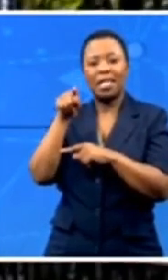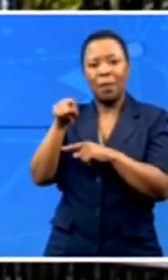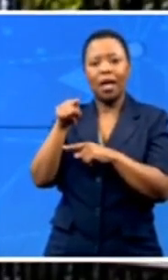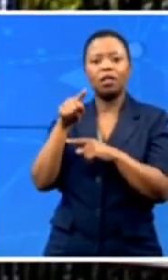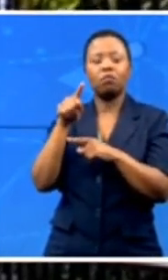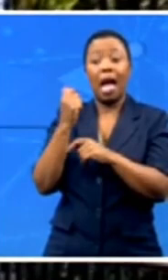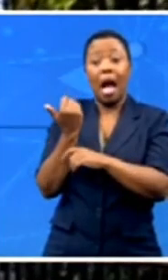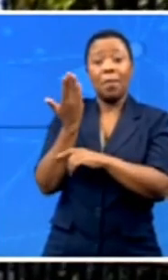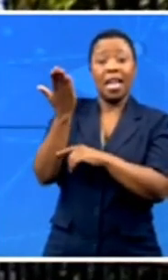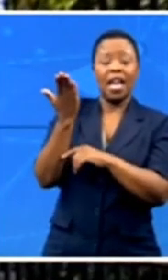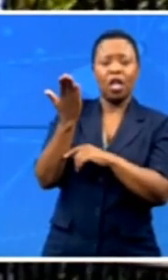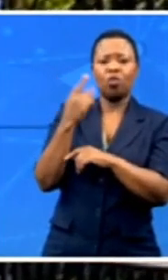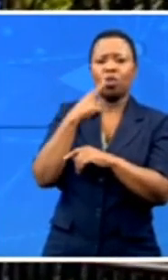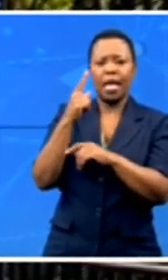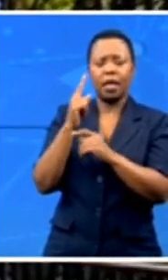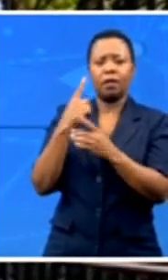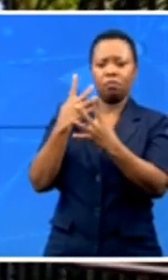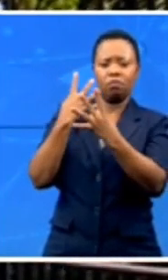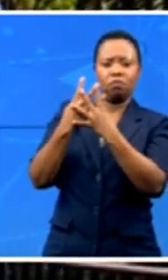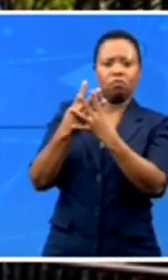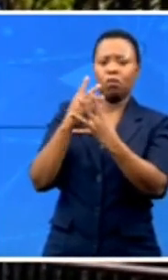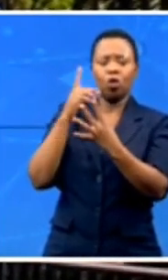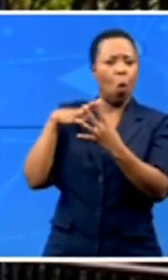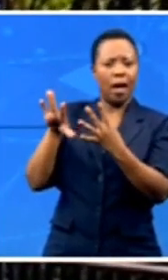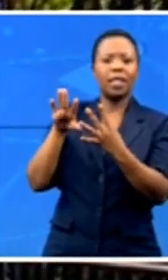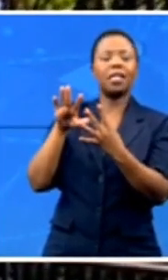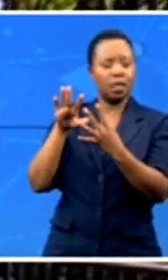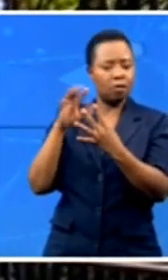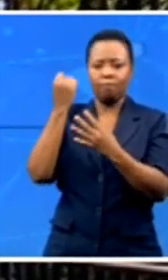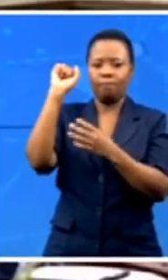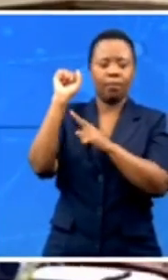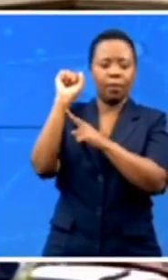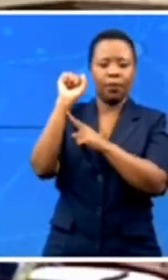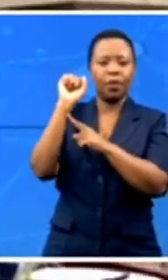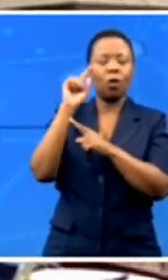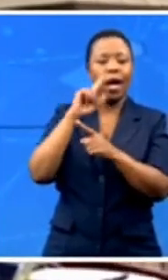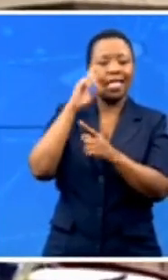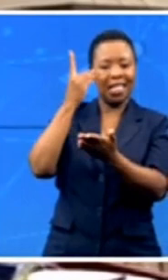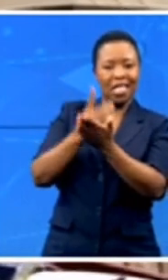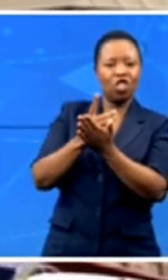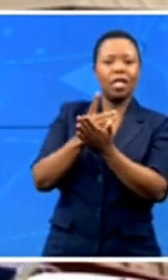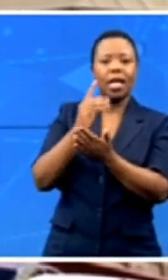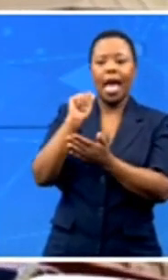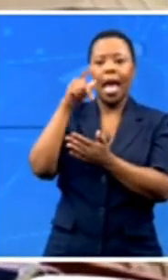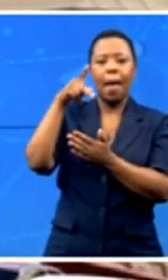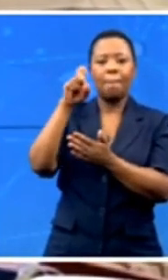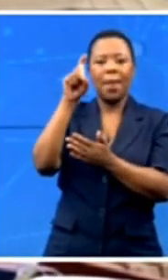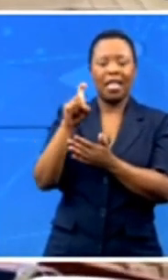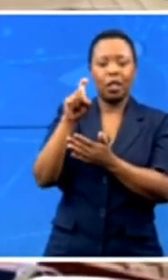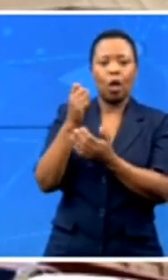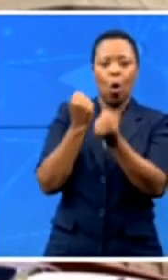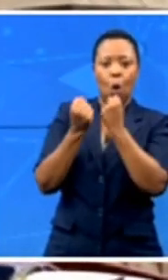sentence, ruling that a lower court couldn't overturn a decision made by the Apex Court. Zuma's rescission applications to the